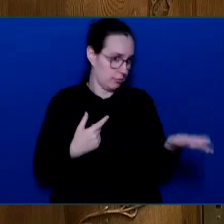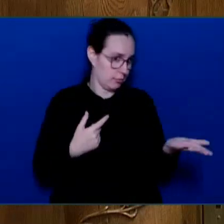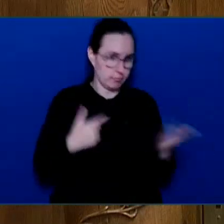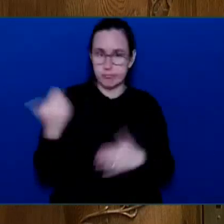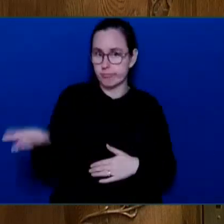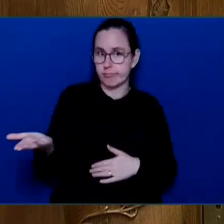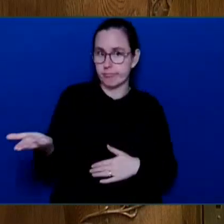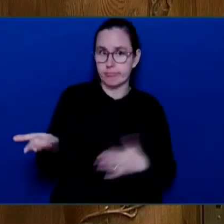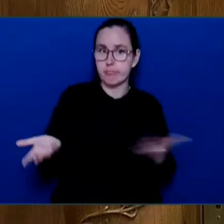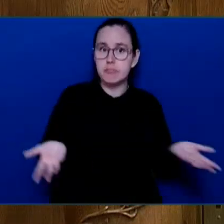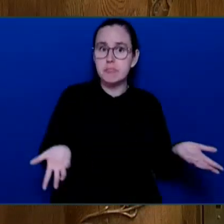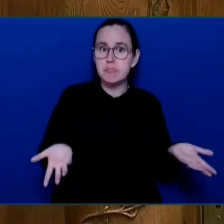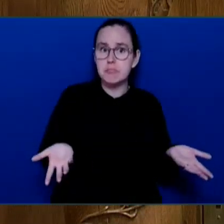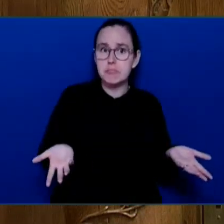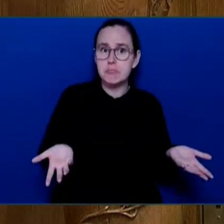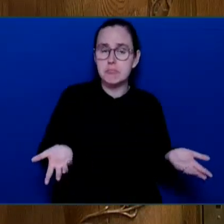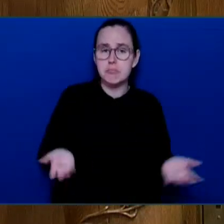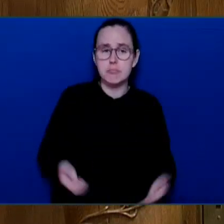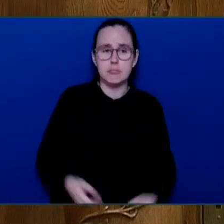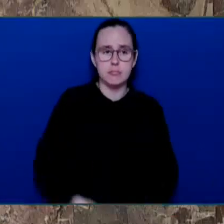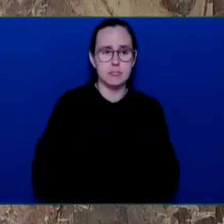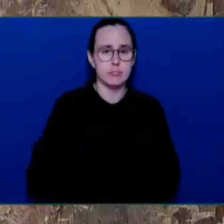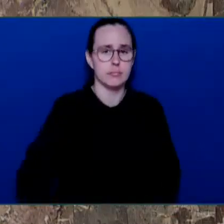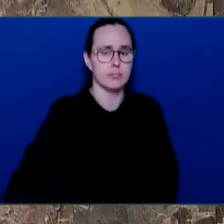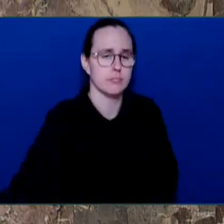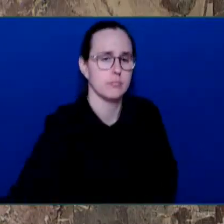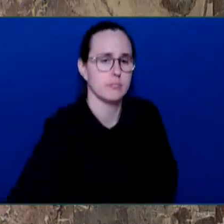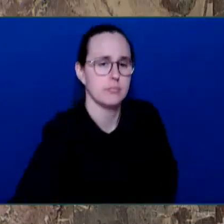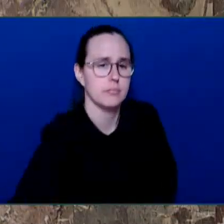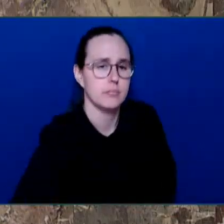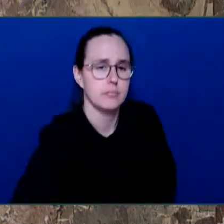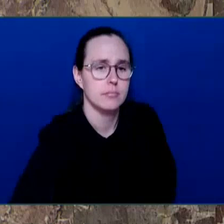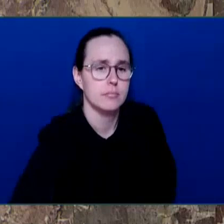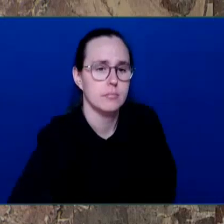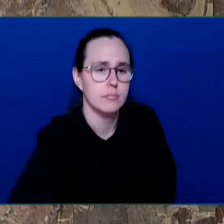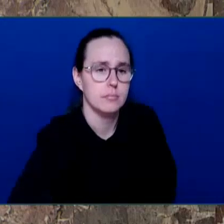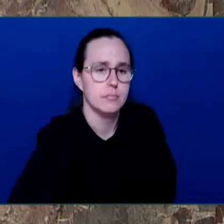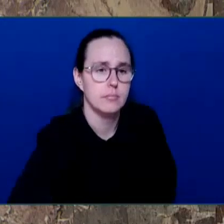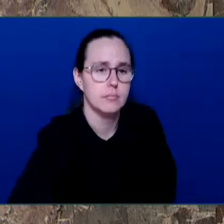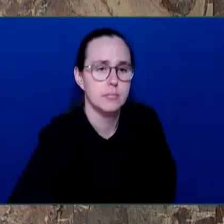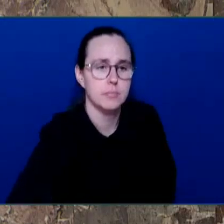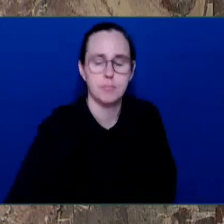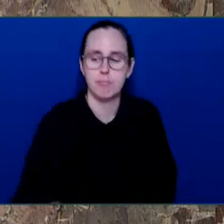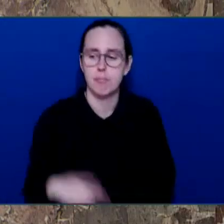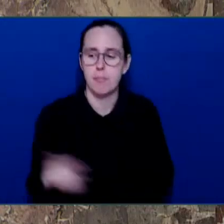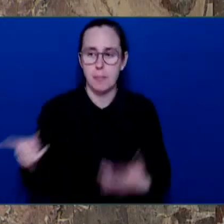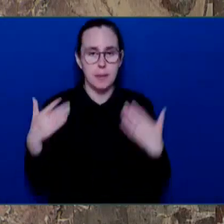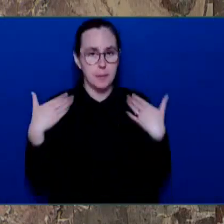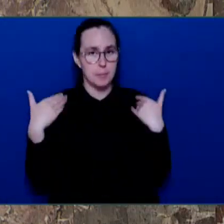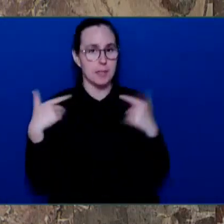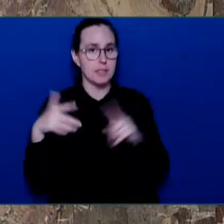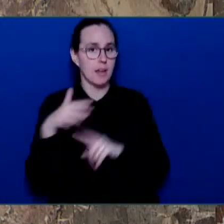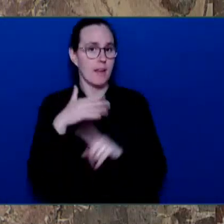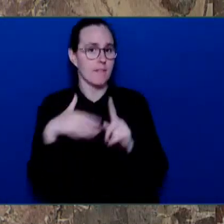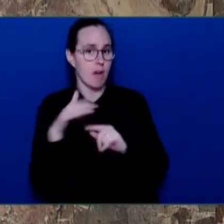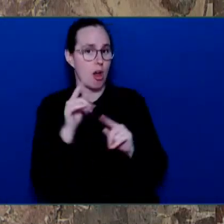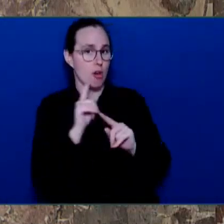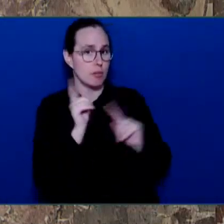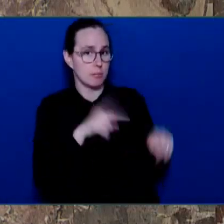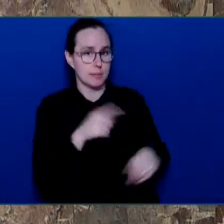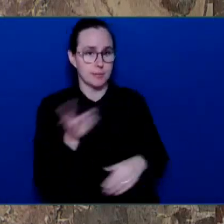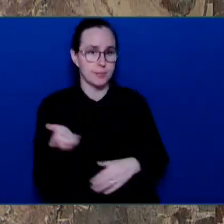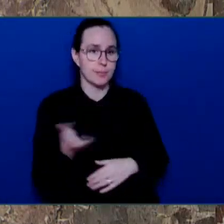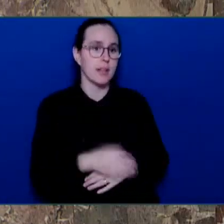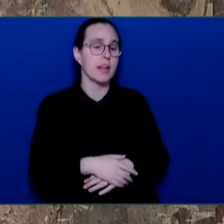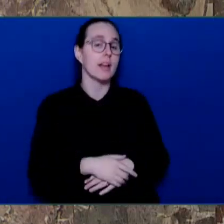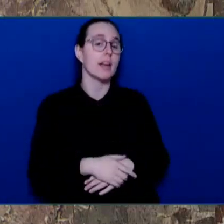Minister of Environment. Honourable Speaker, the members opposite unfortunately think that the